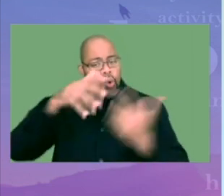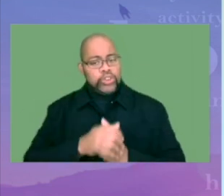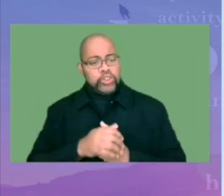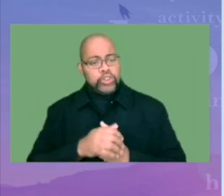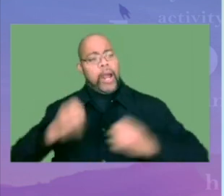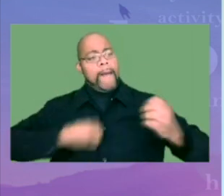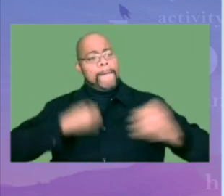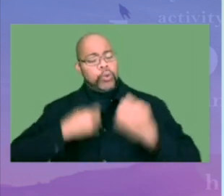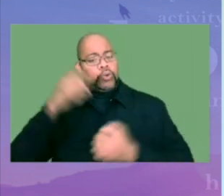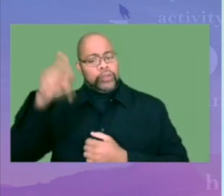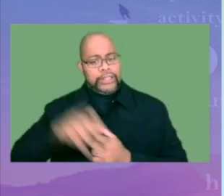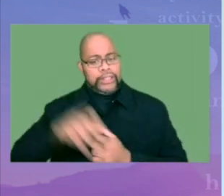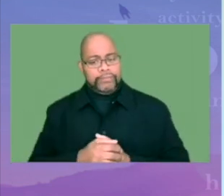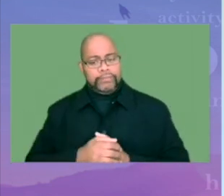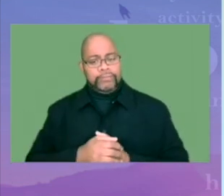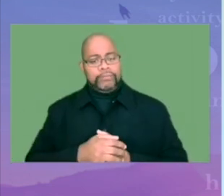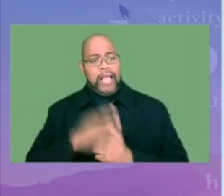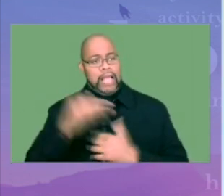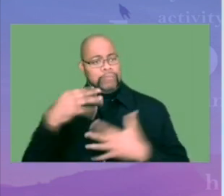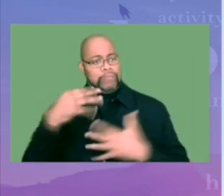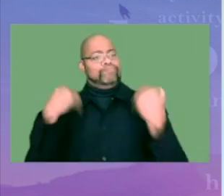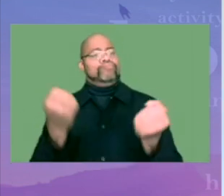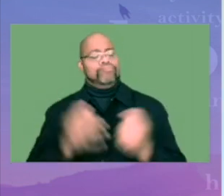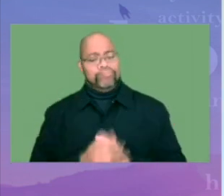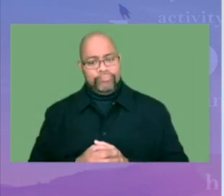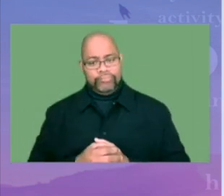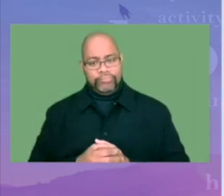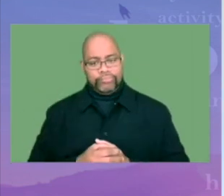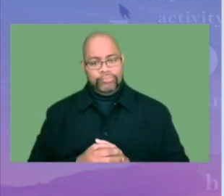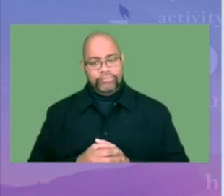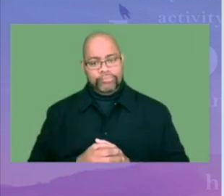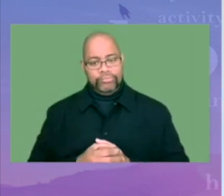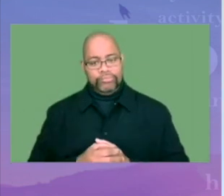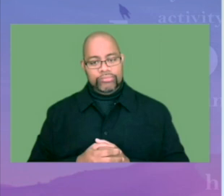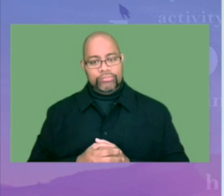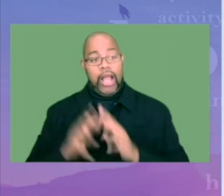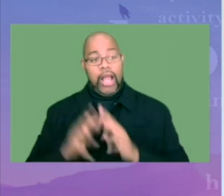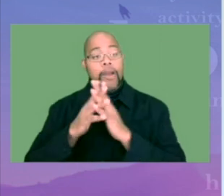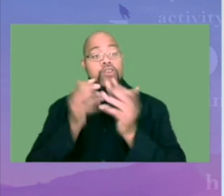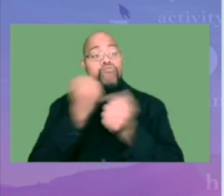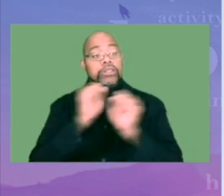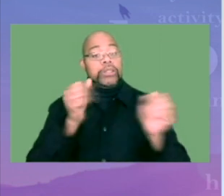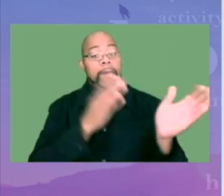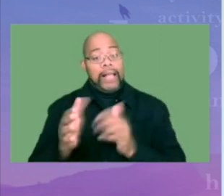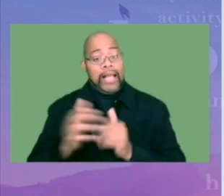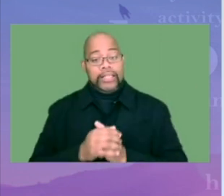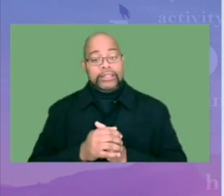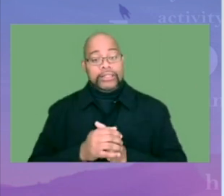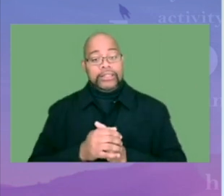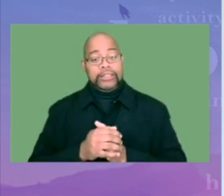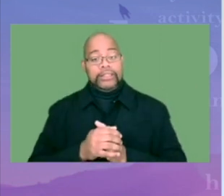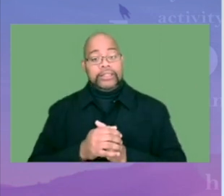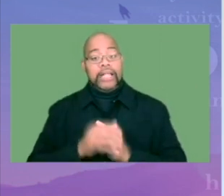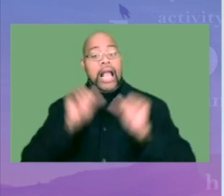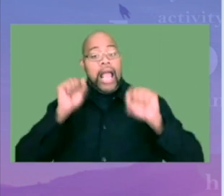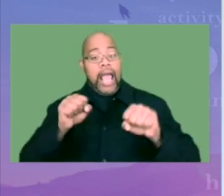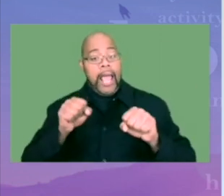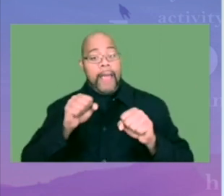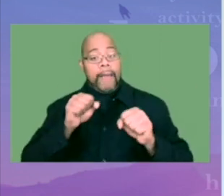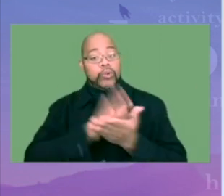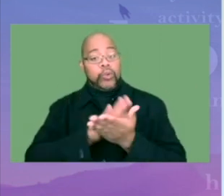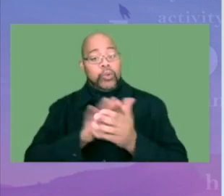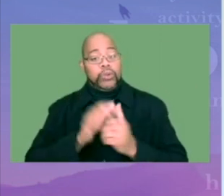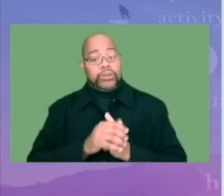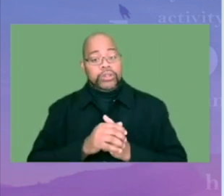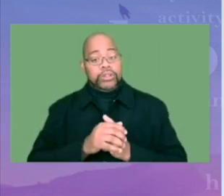health, social, and emotional needs and well-being. American Rescue Plans are